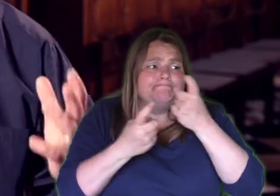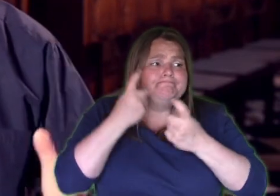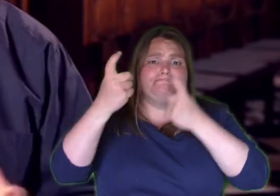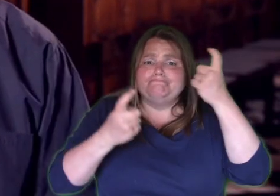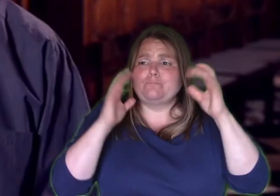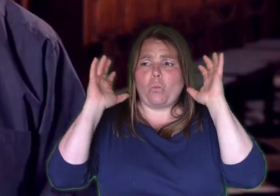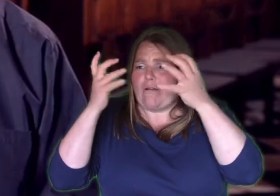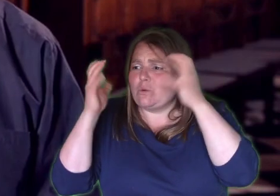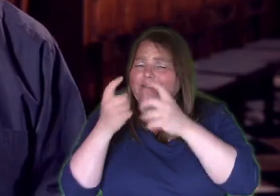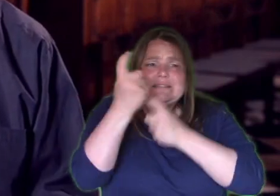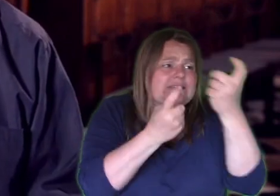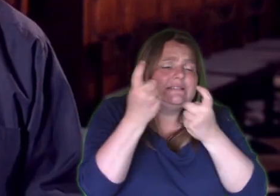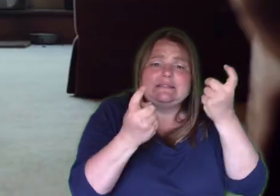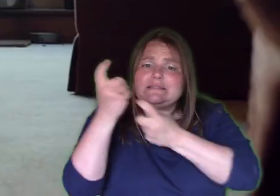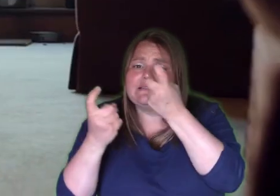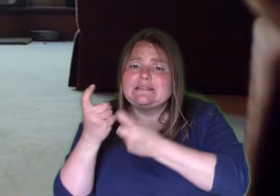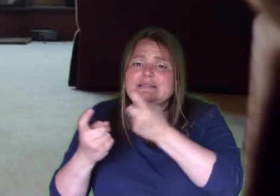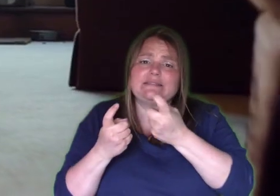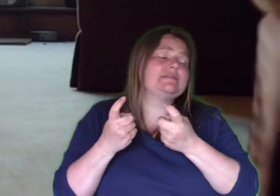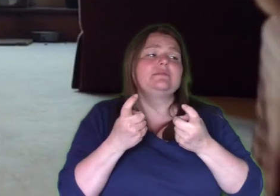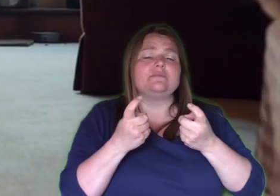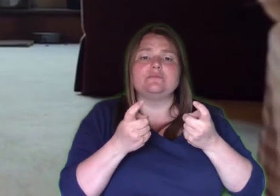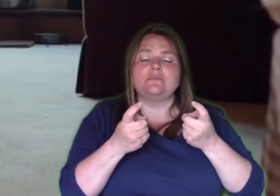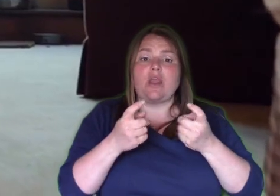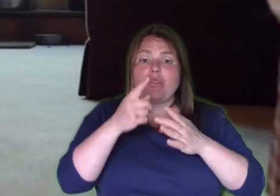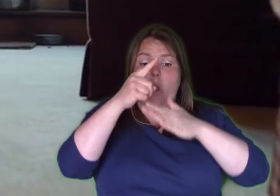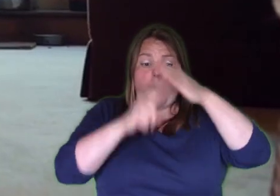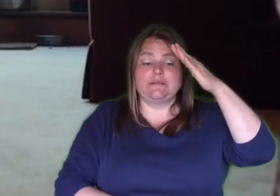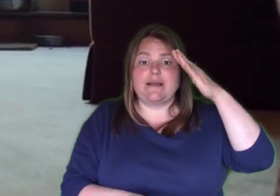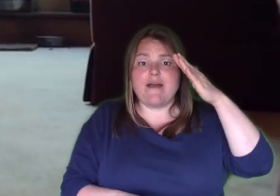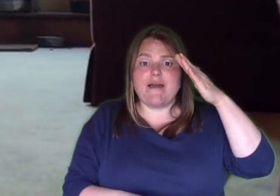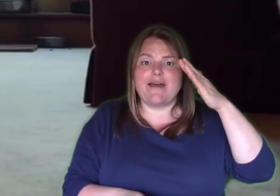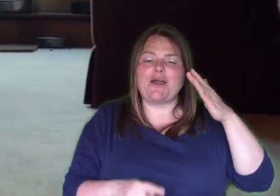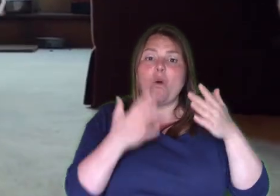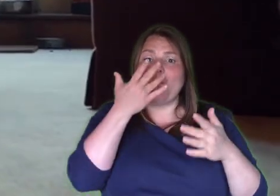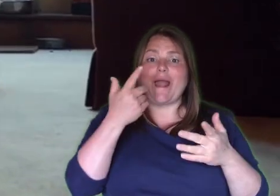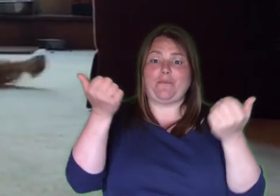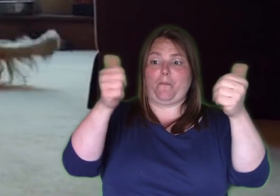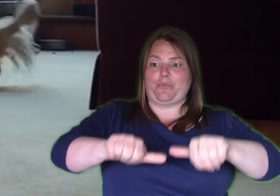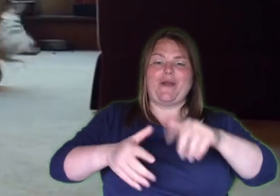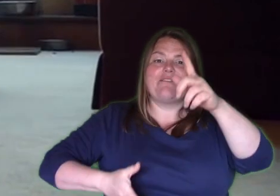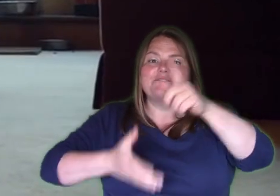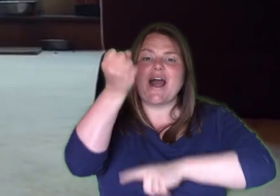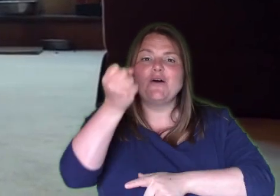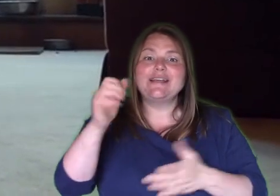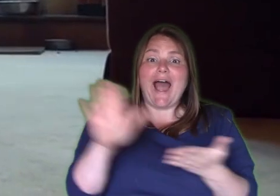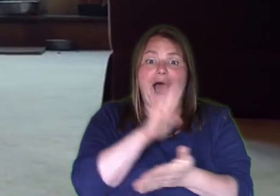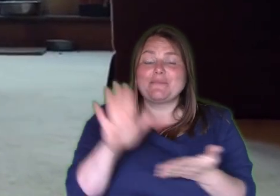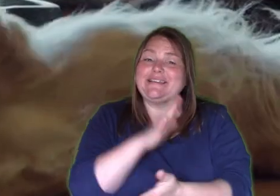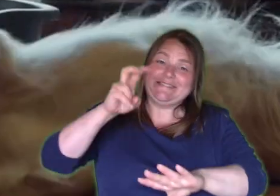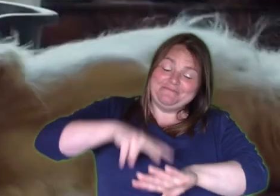day looking for her. And when we found her, we were jumping up and down.